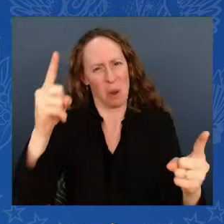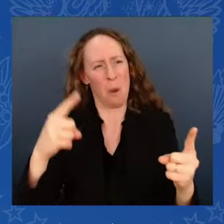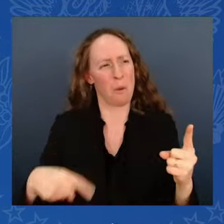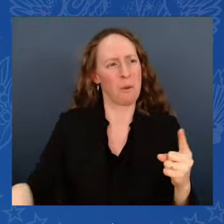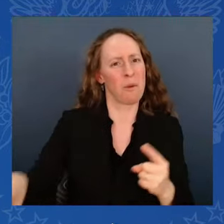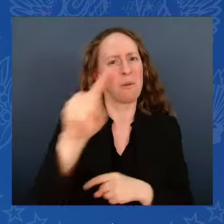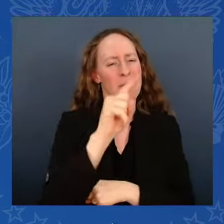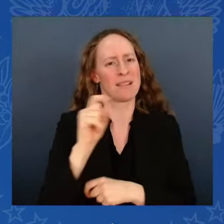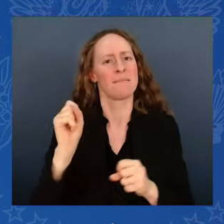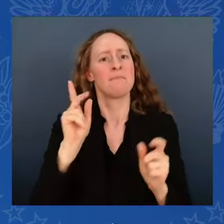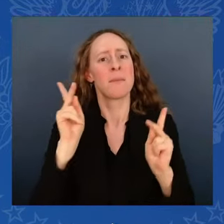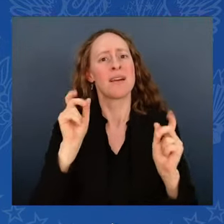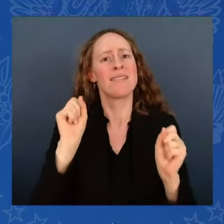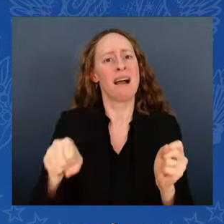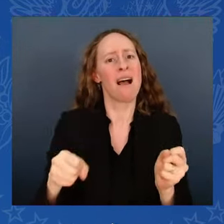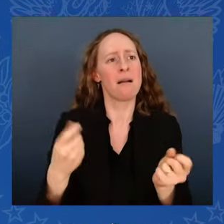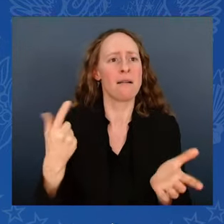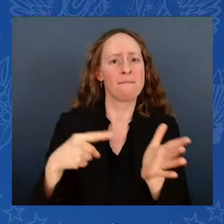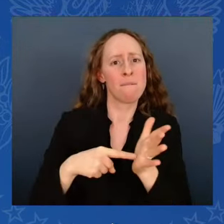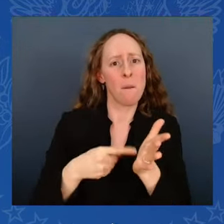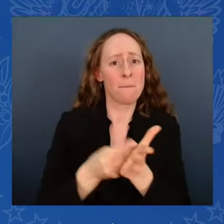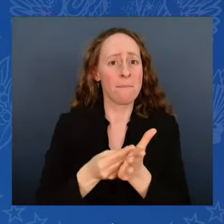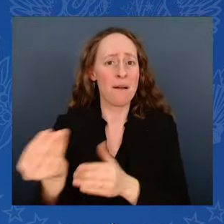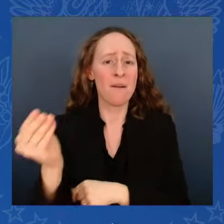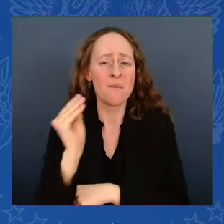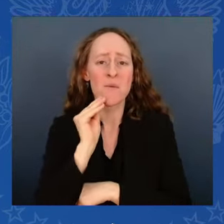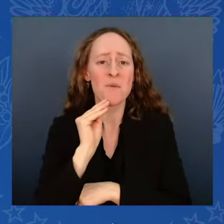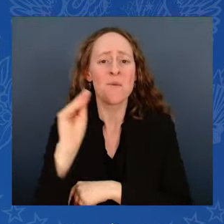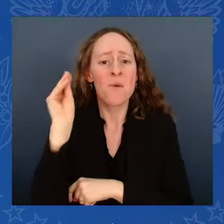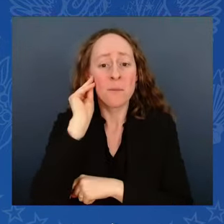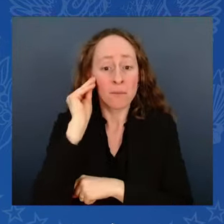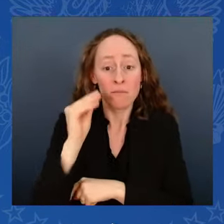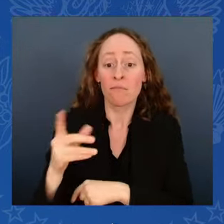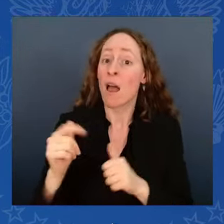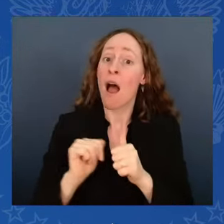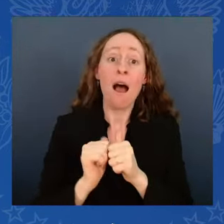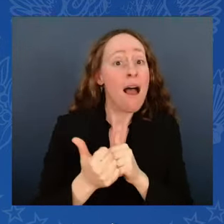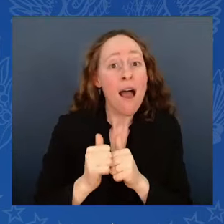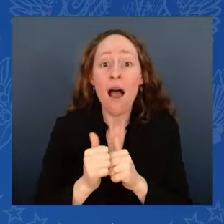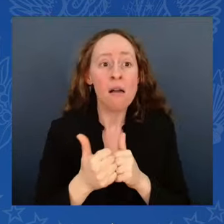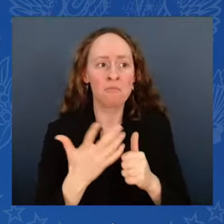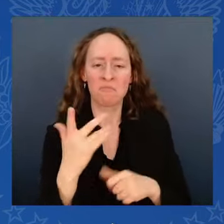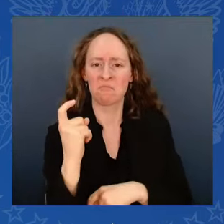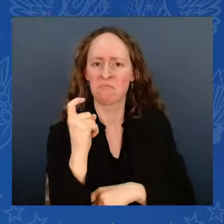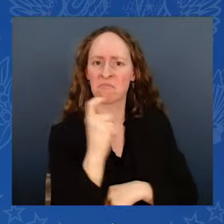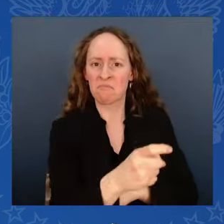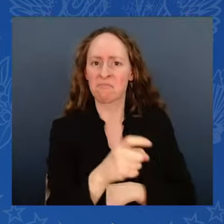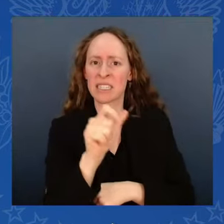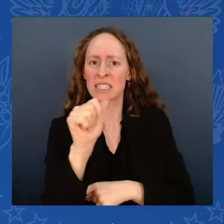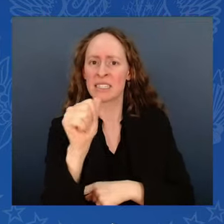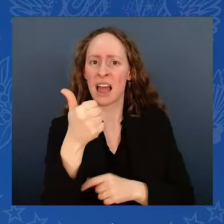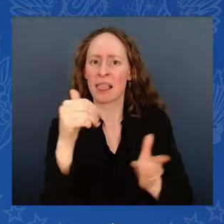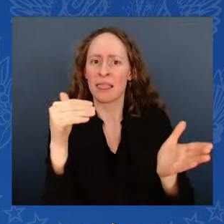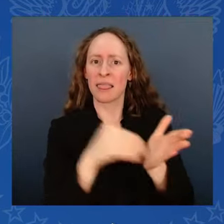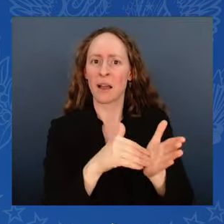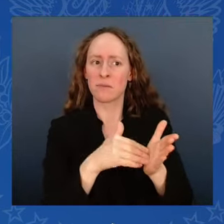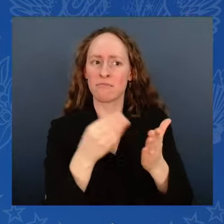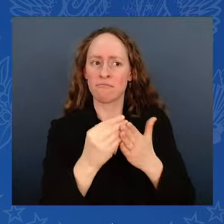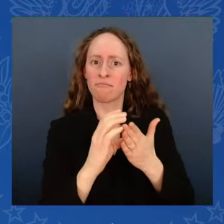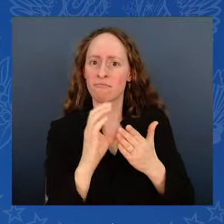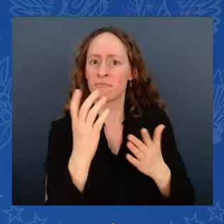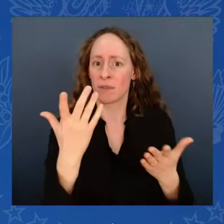home — $10,000 tax credit for first-time homebuyers. To building more rental unit — more rental units